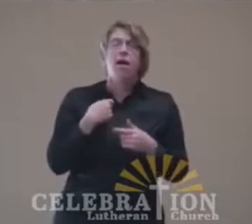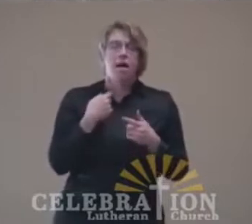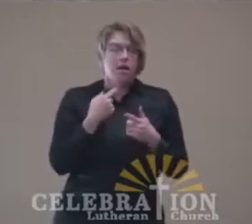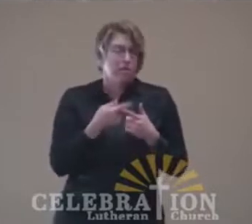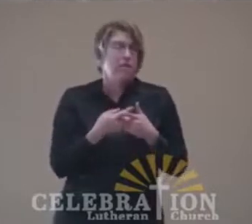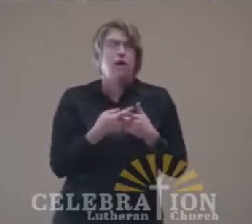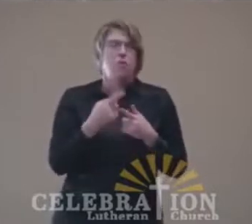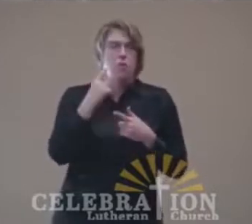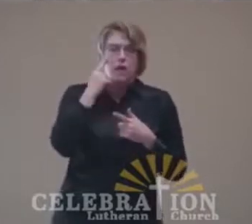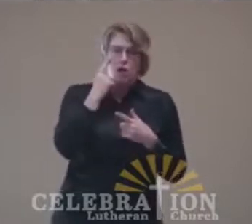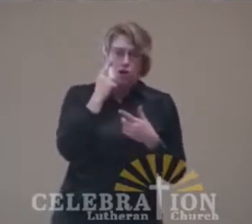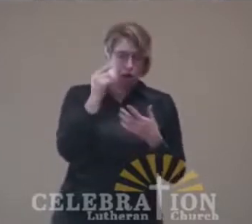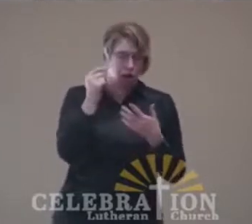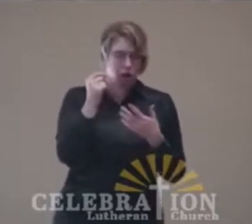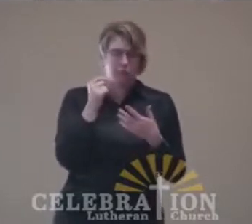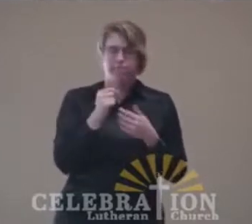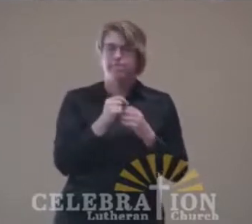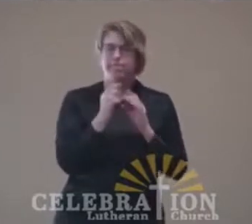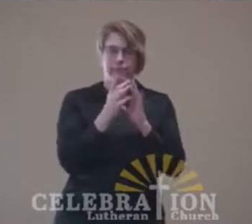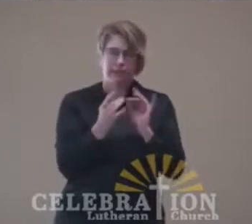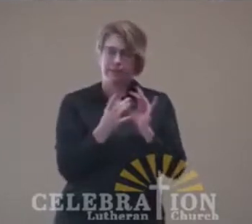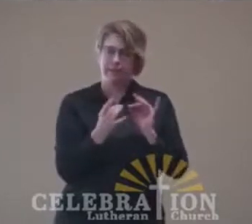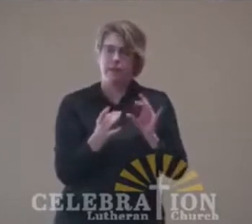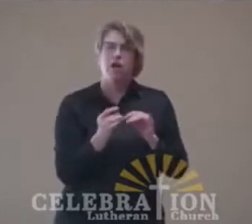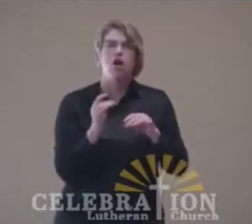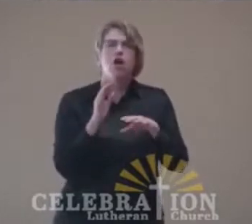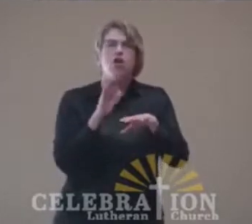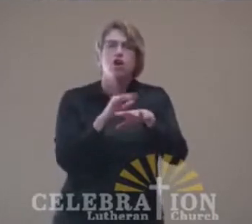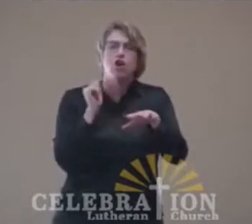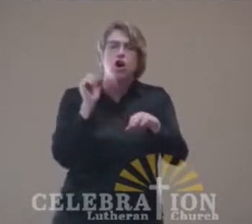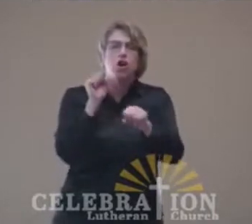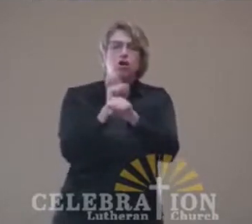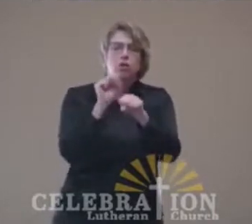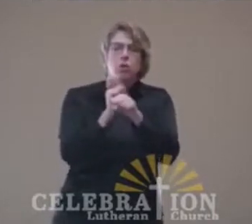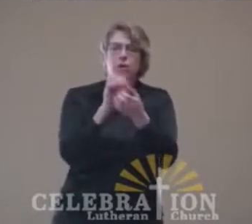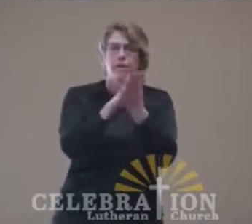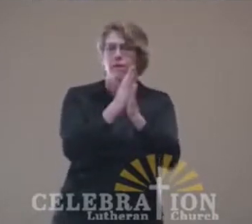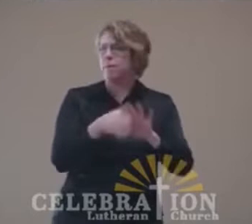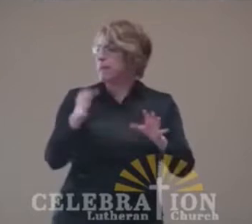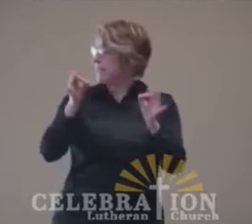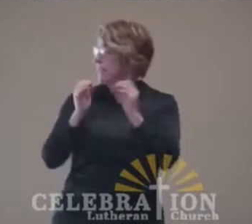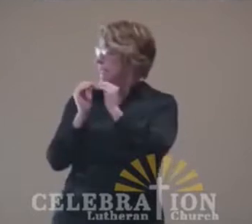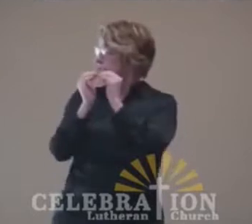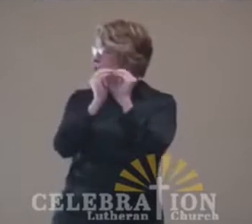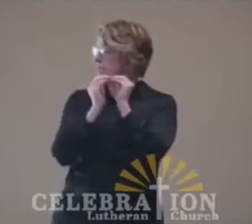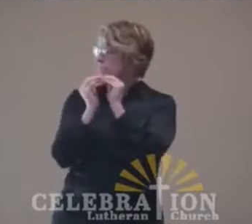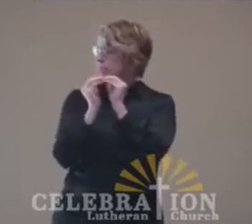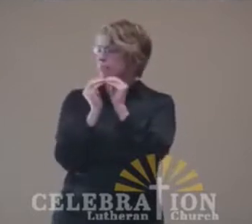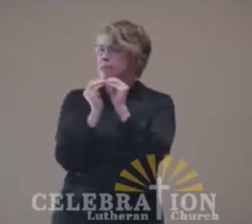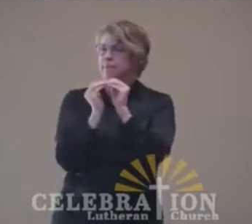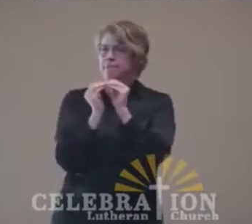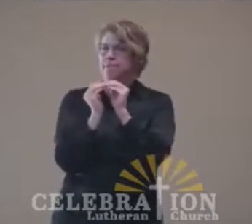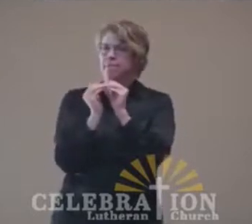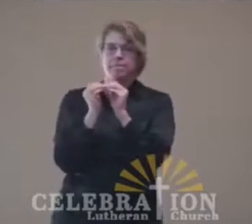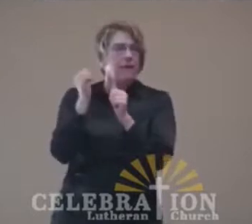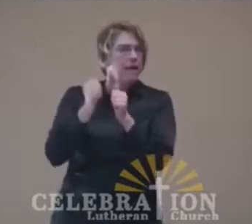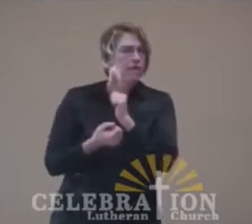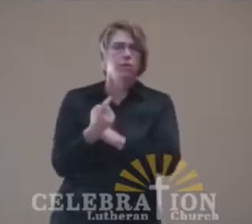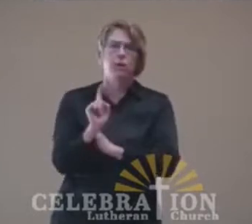affirmation of baptismal liturgy is called to work for peace and justice in all the earth.